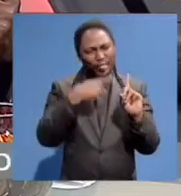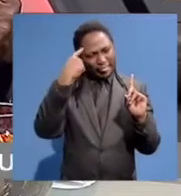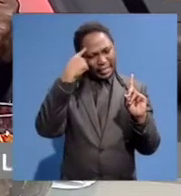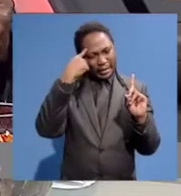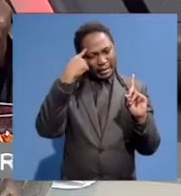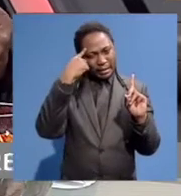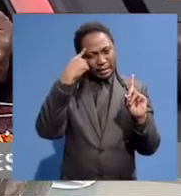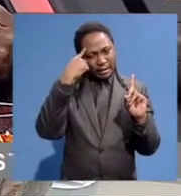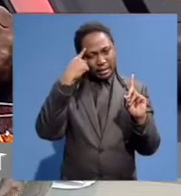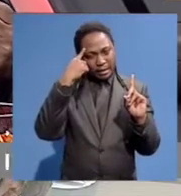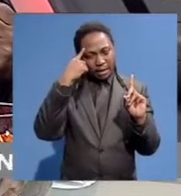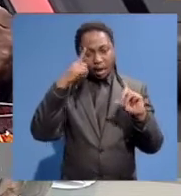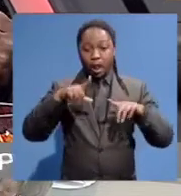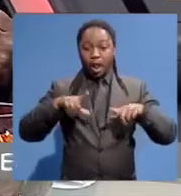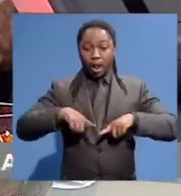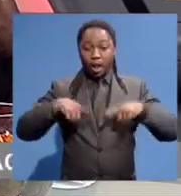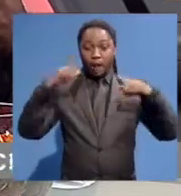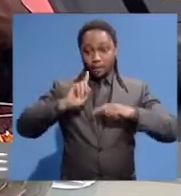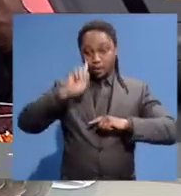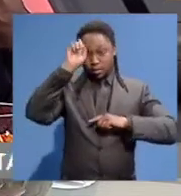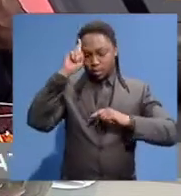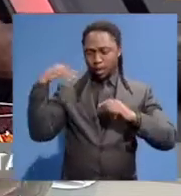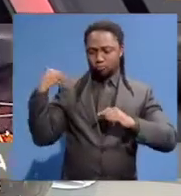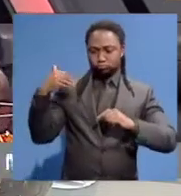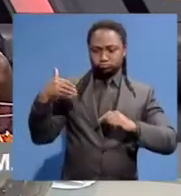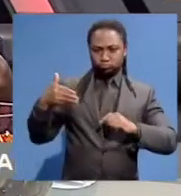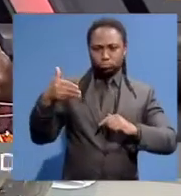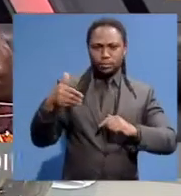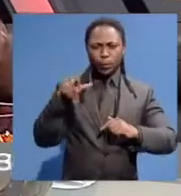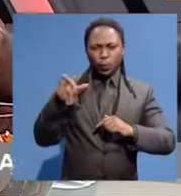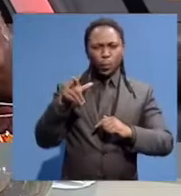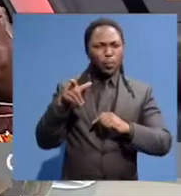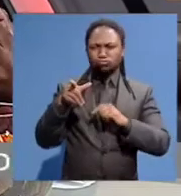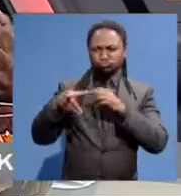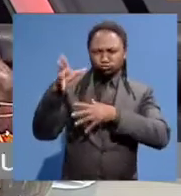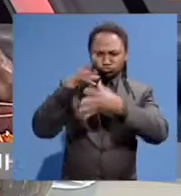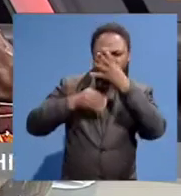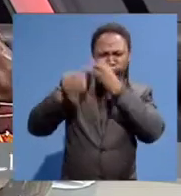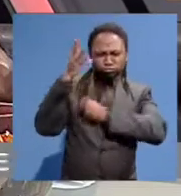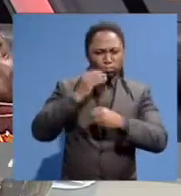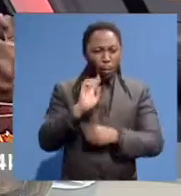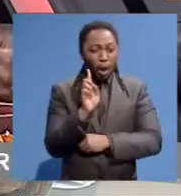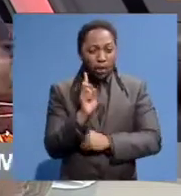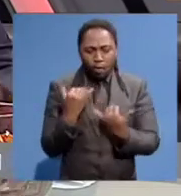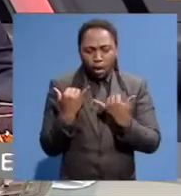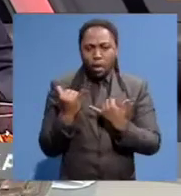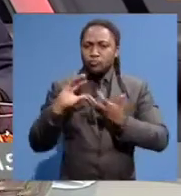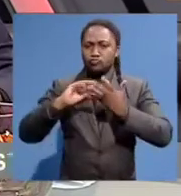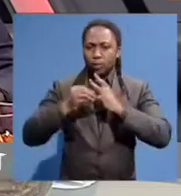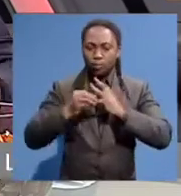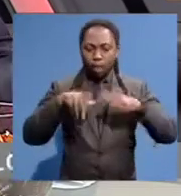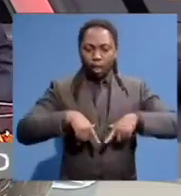from his existence that you've absorbed into yourself that you are now going to try and implement